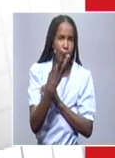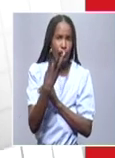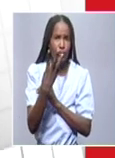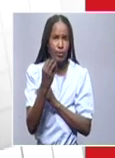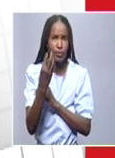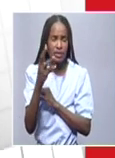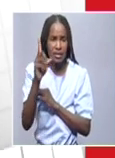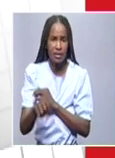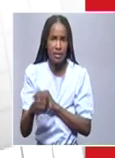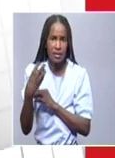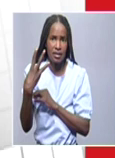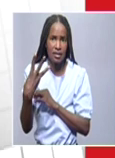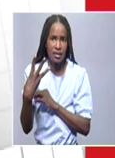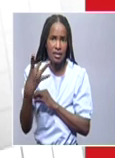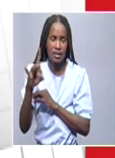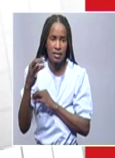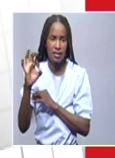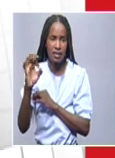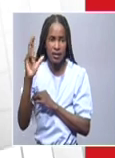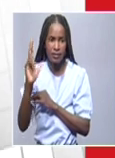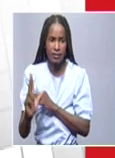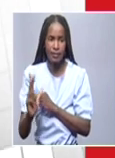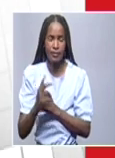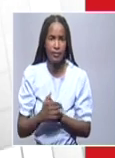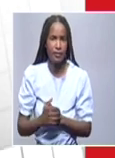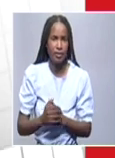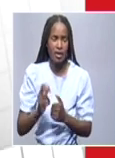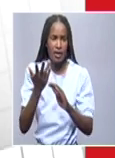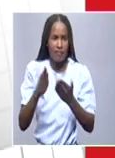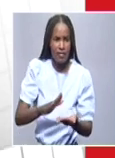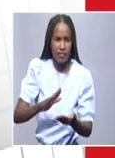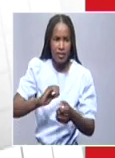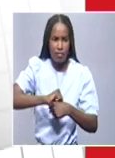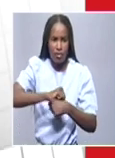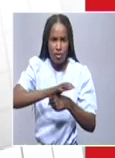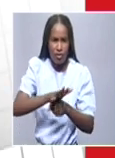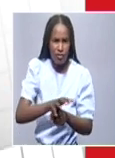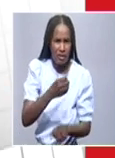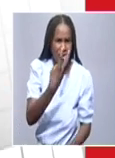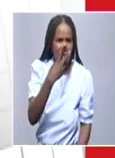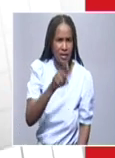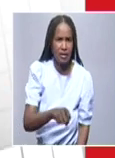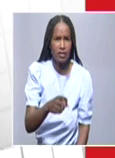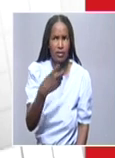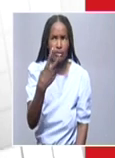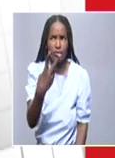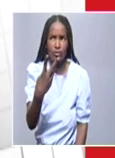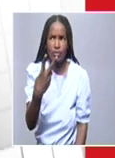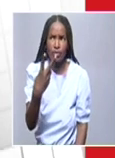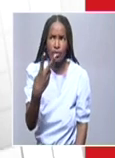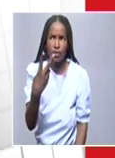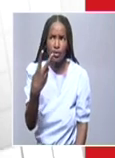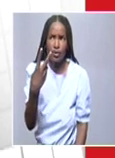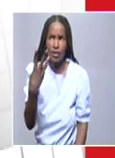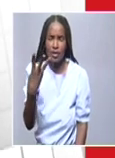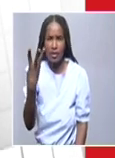,389. COVID deaths stand at 3,236.